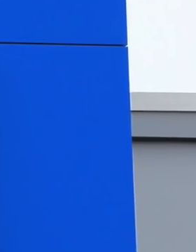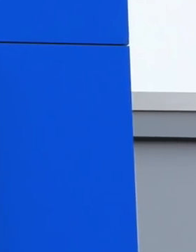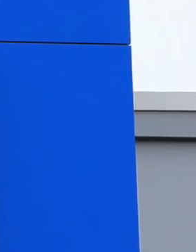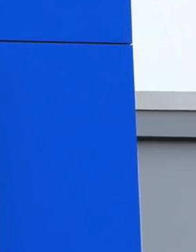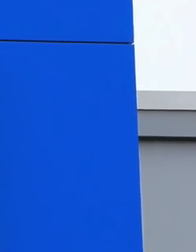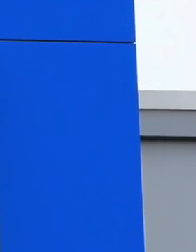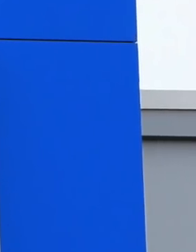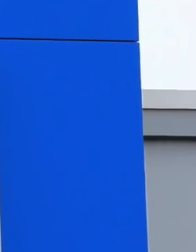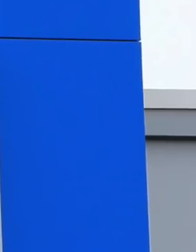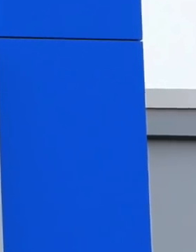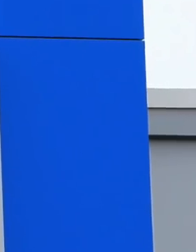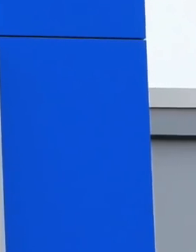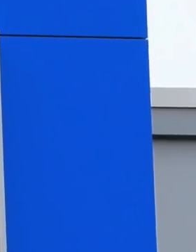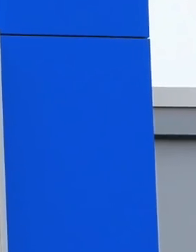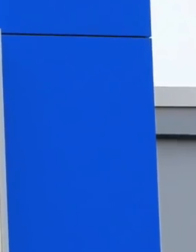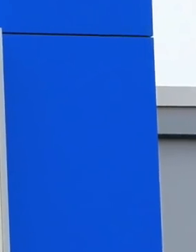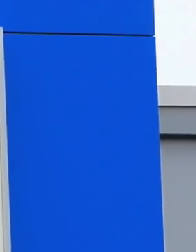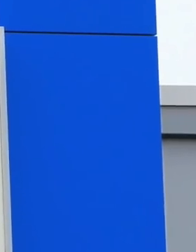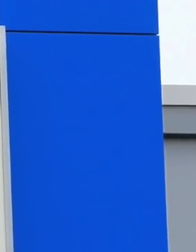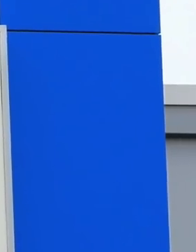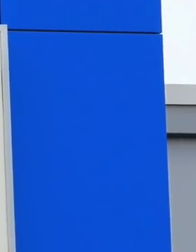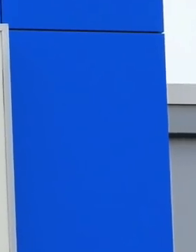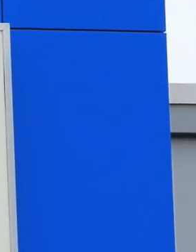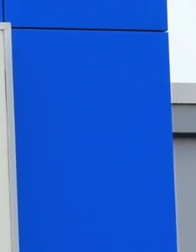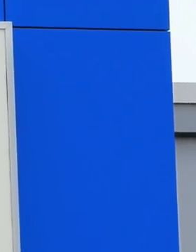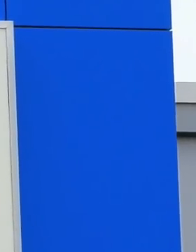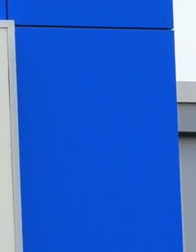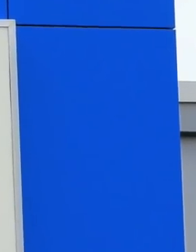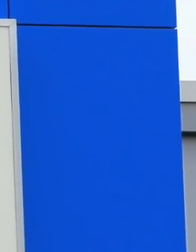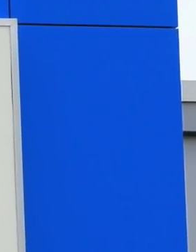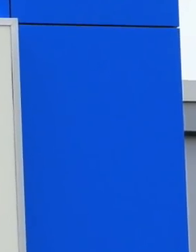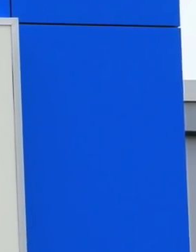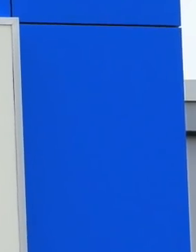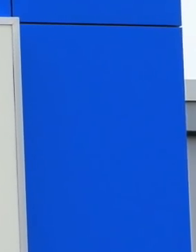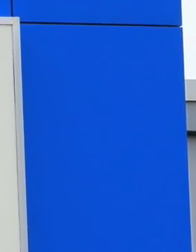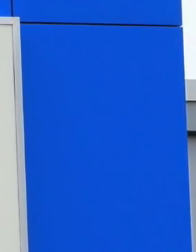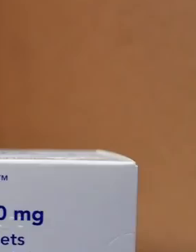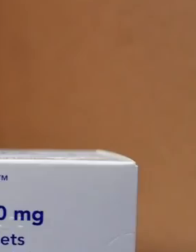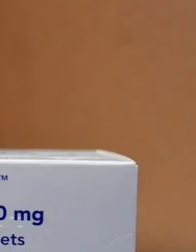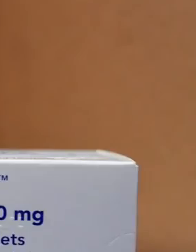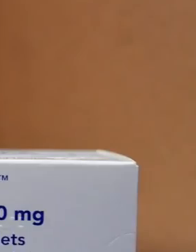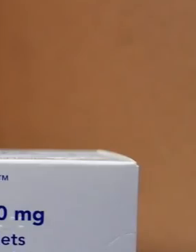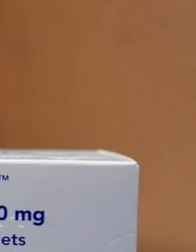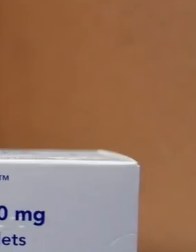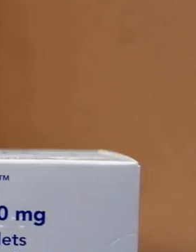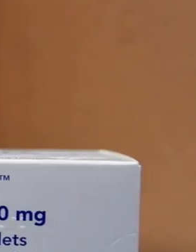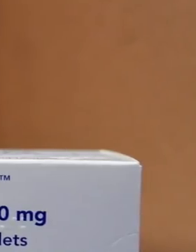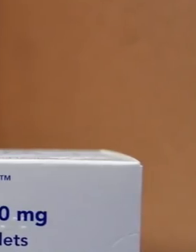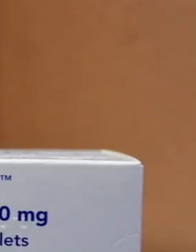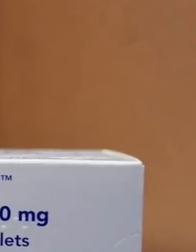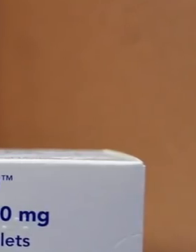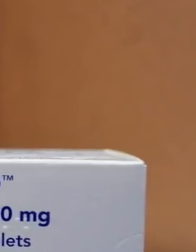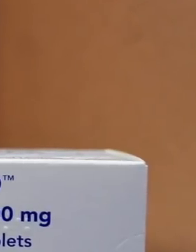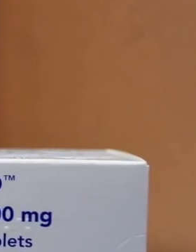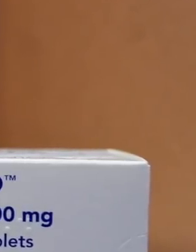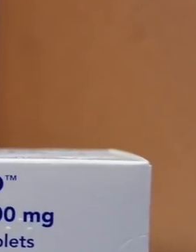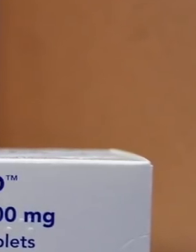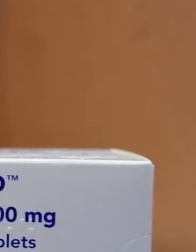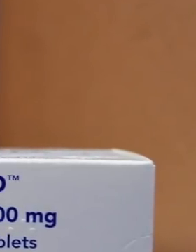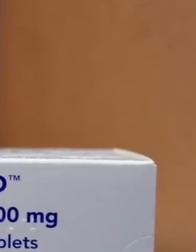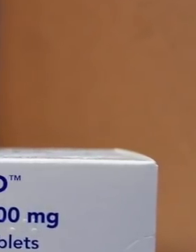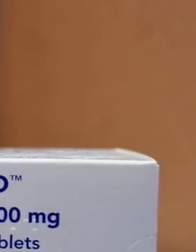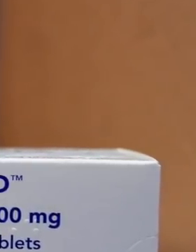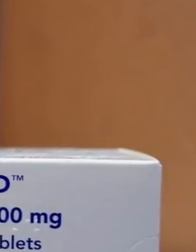you aren't sure if you are eligible, visit the AHS website to read the criteria. While Paxlovid continues to be an option